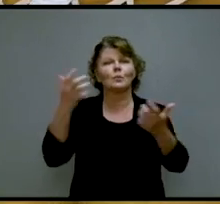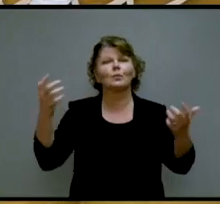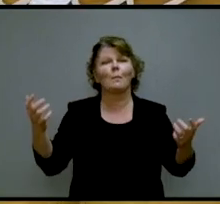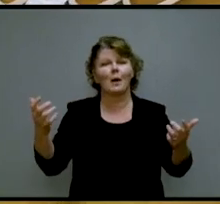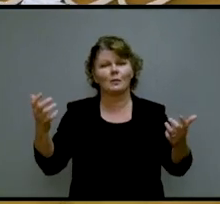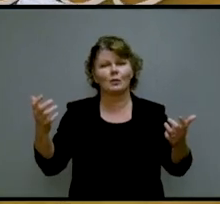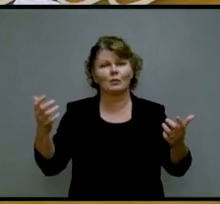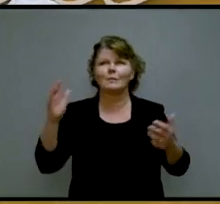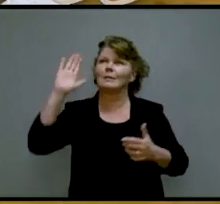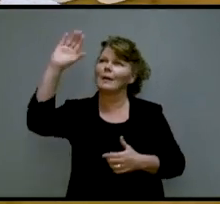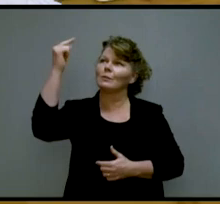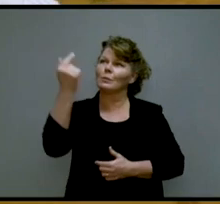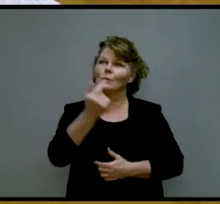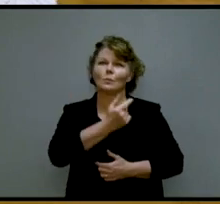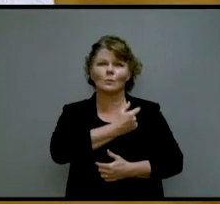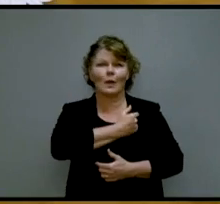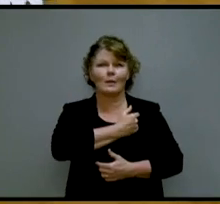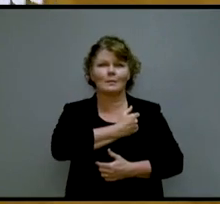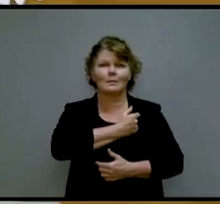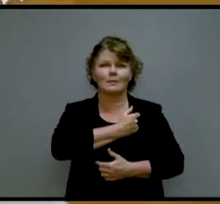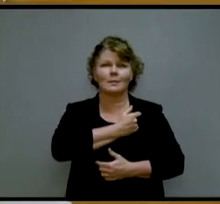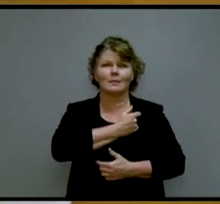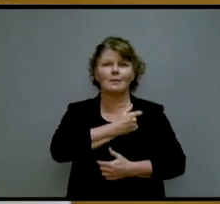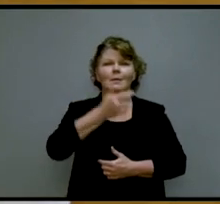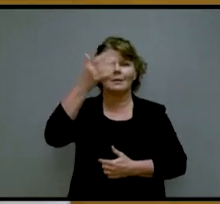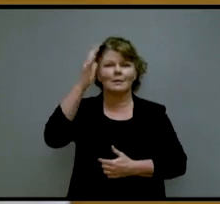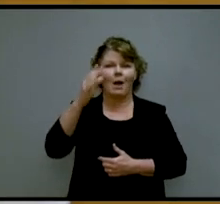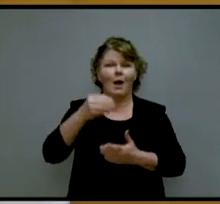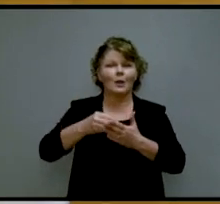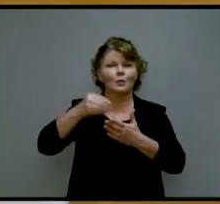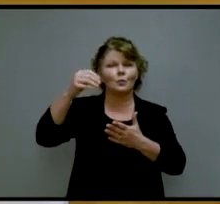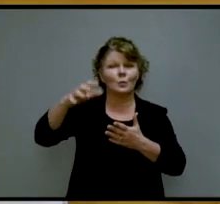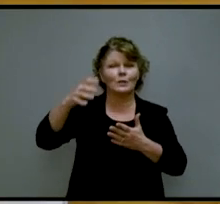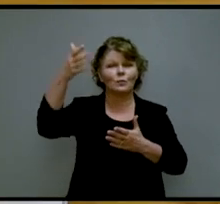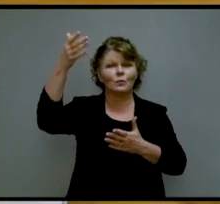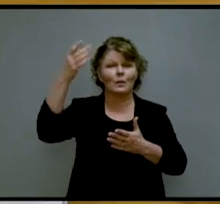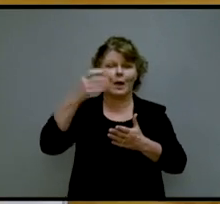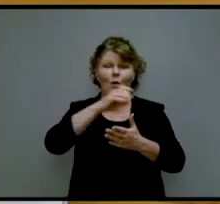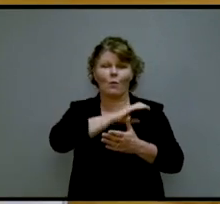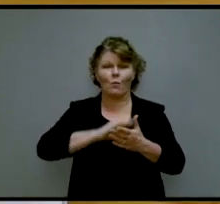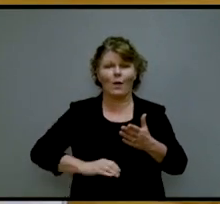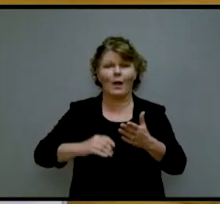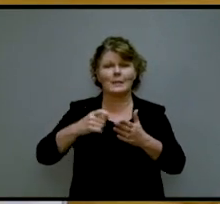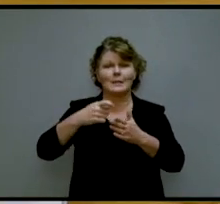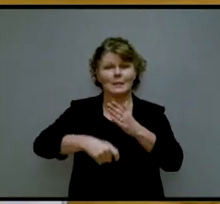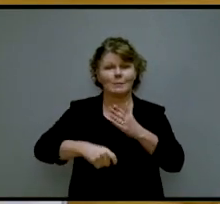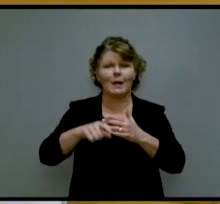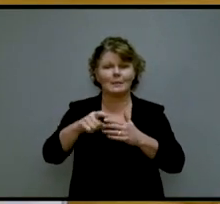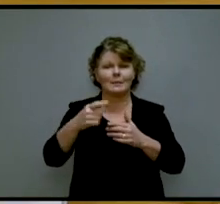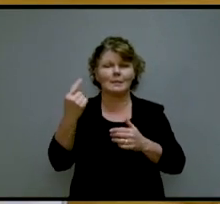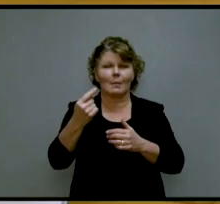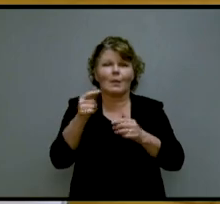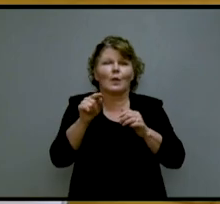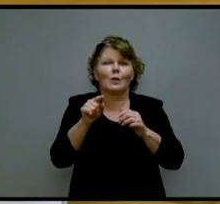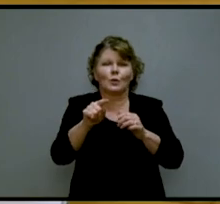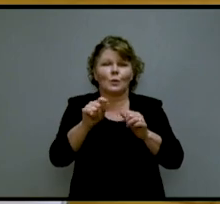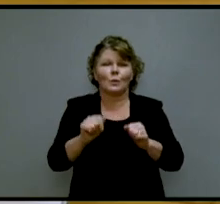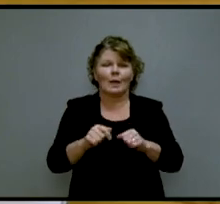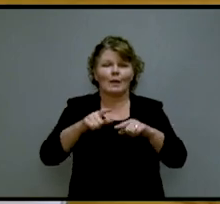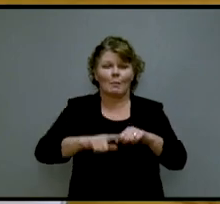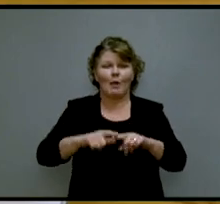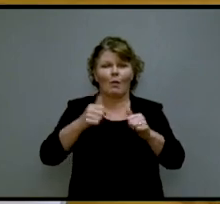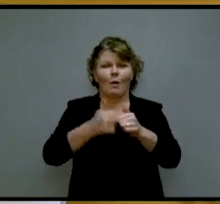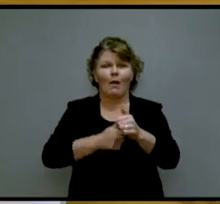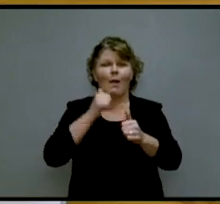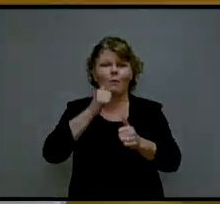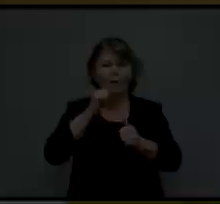very much and that His grace, God's riches at Christ's expense, is something you can count on every day of